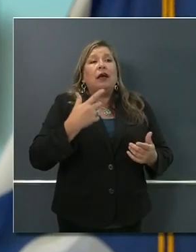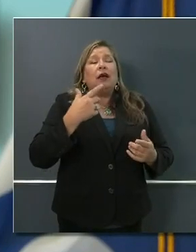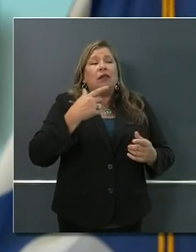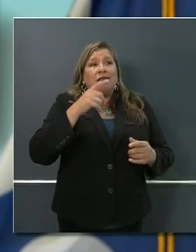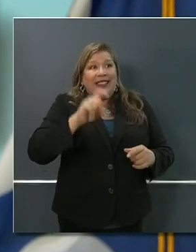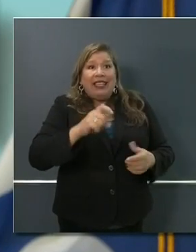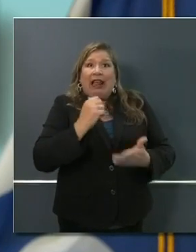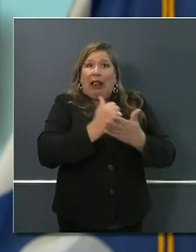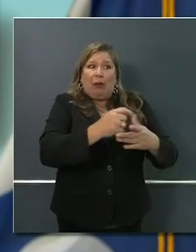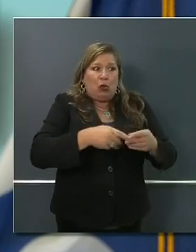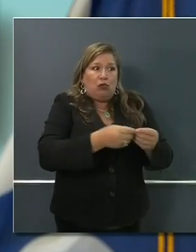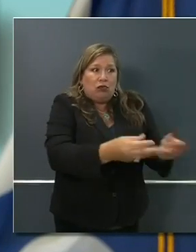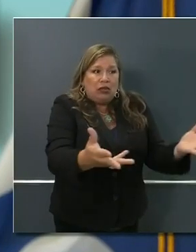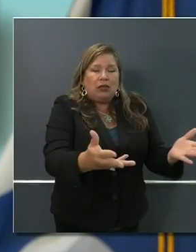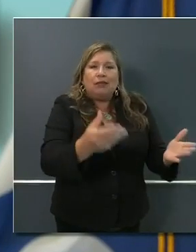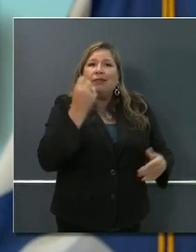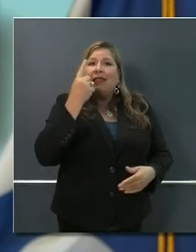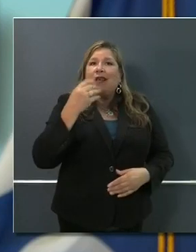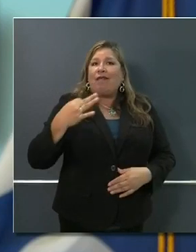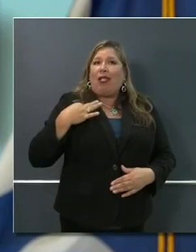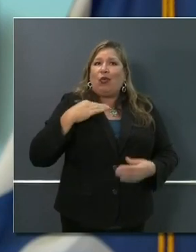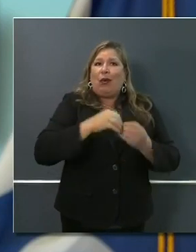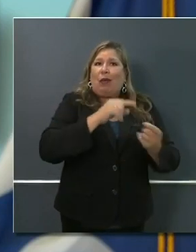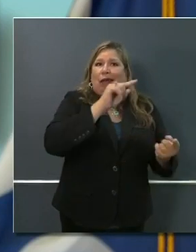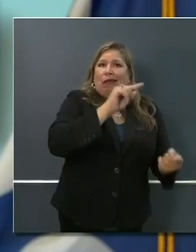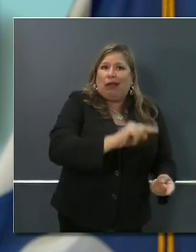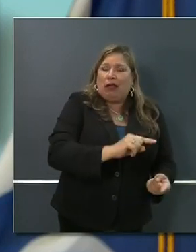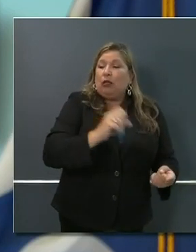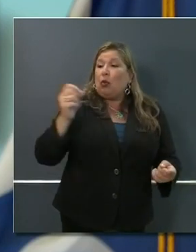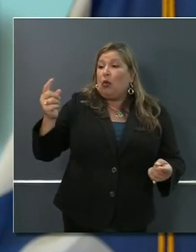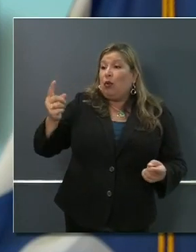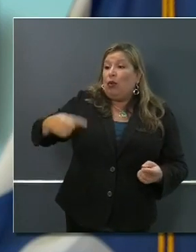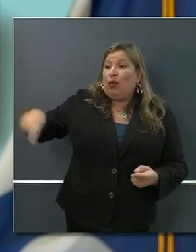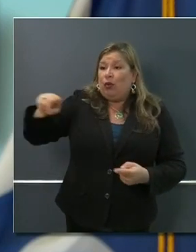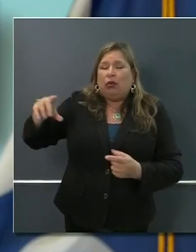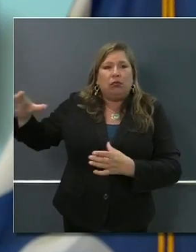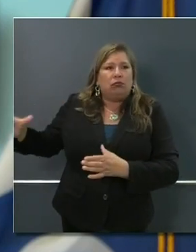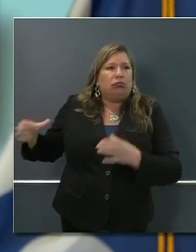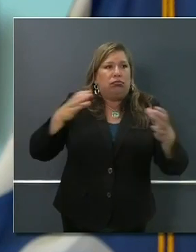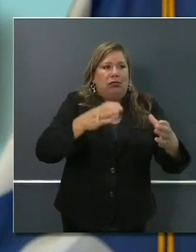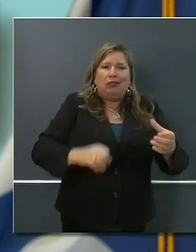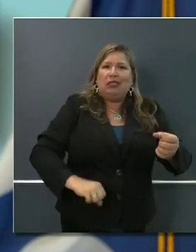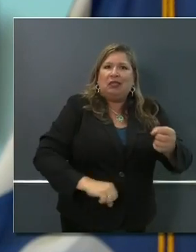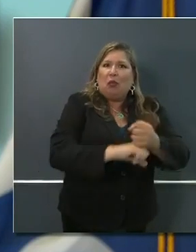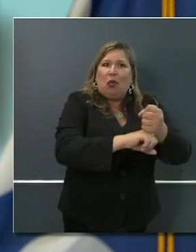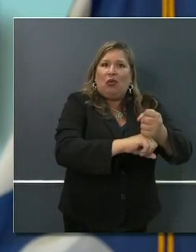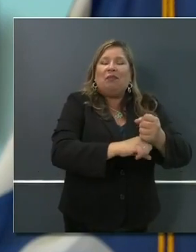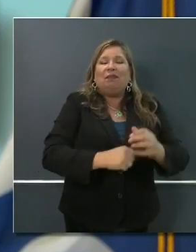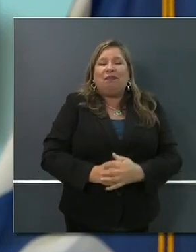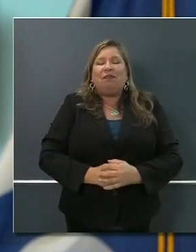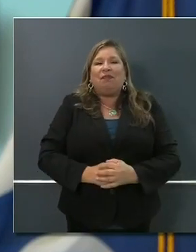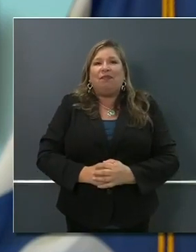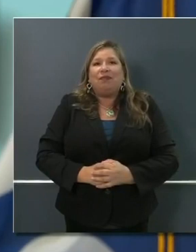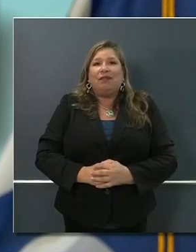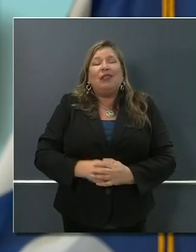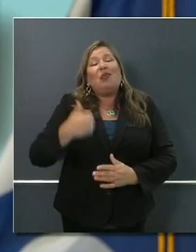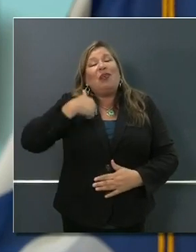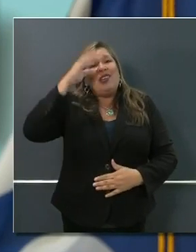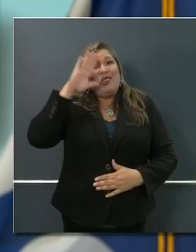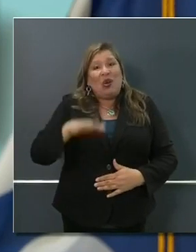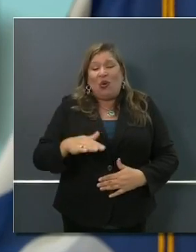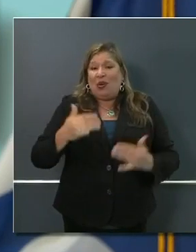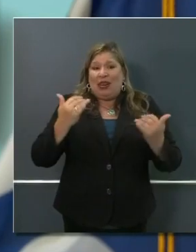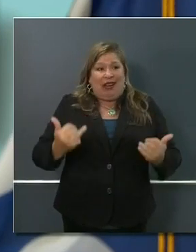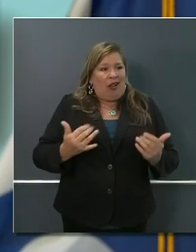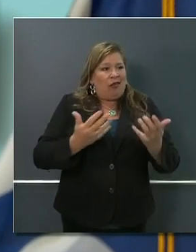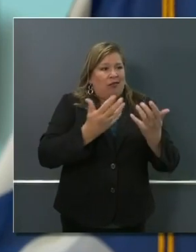food banks when this pandemic took shape. They have substantially addressed a lot of those issues. It's not by any stretch perfect, and I will,